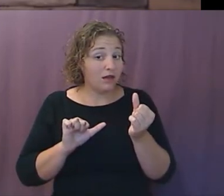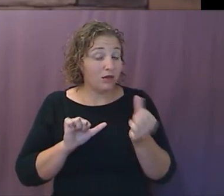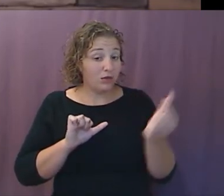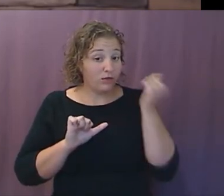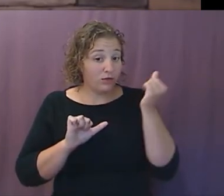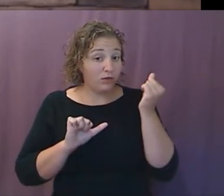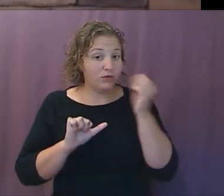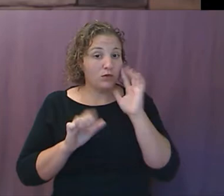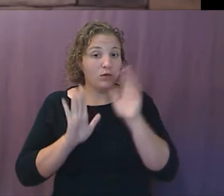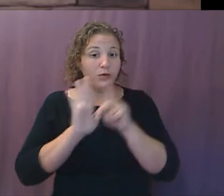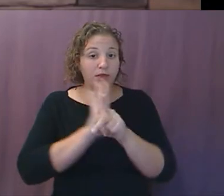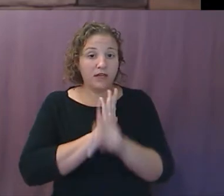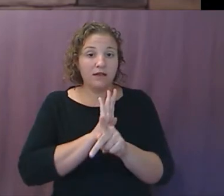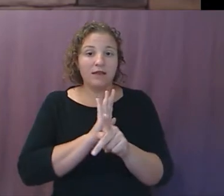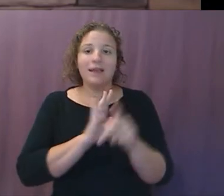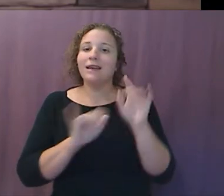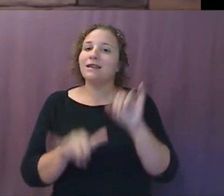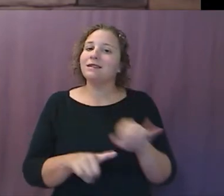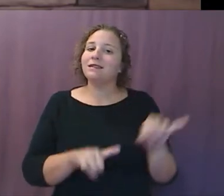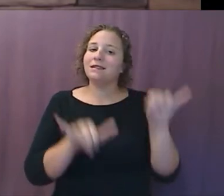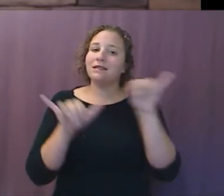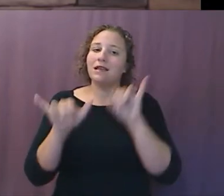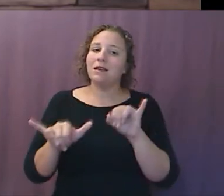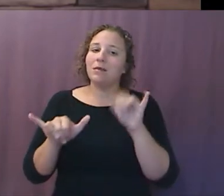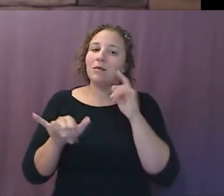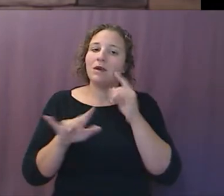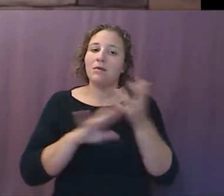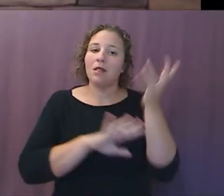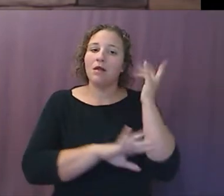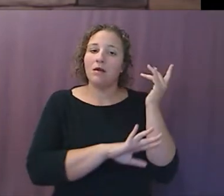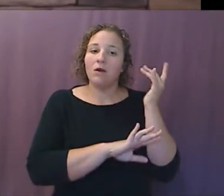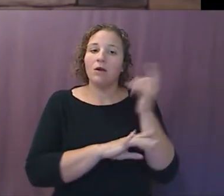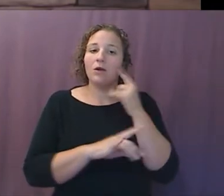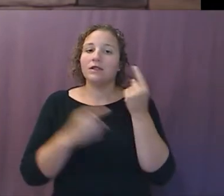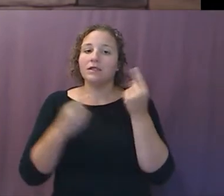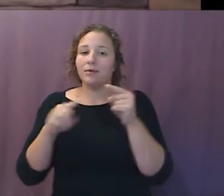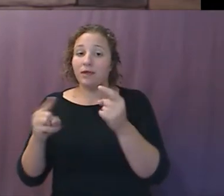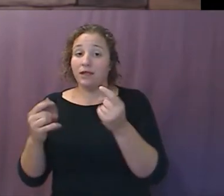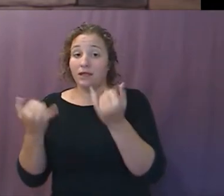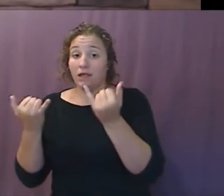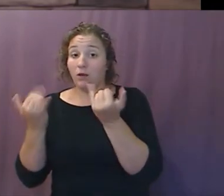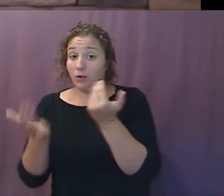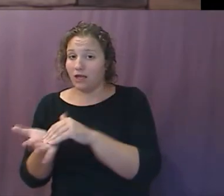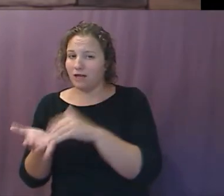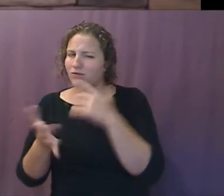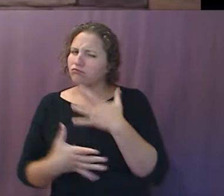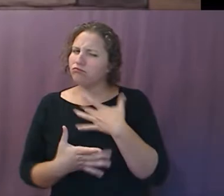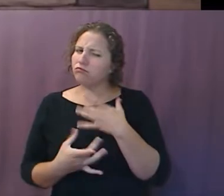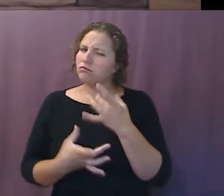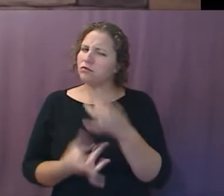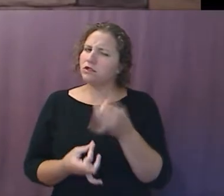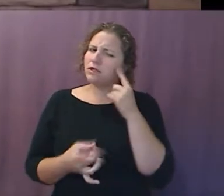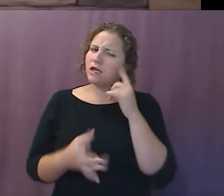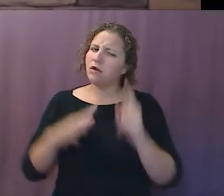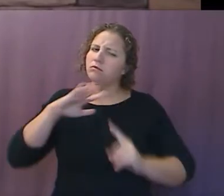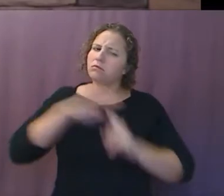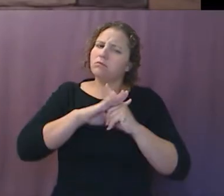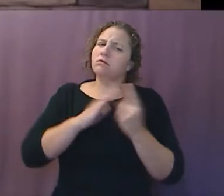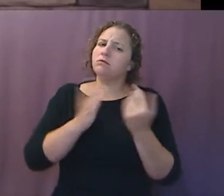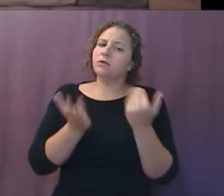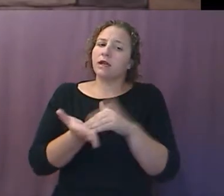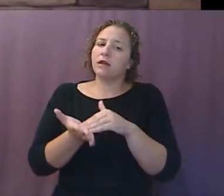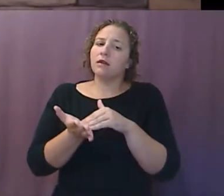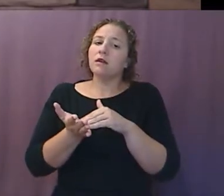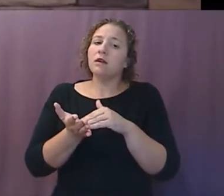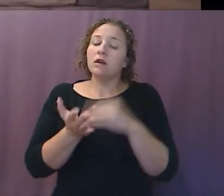which was a hallmark of that fourth beast, the Roman Empire. Interesting how this returns. So